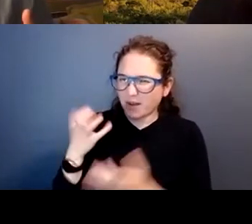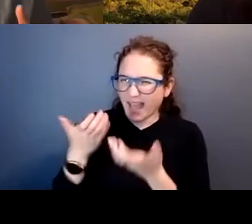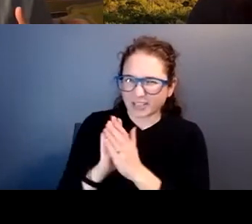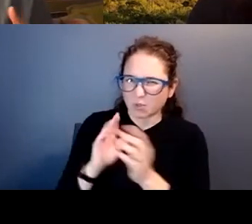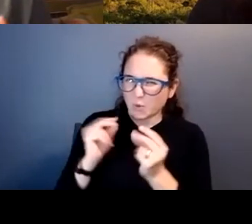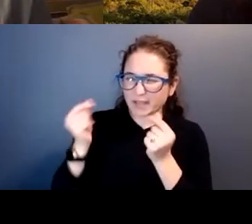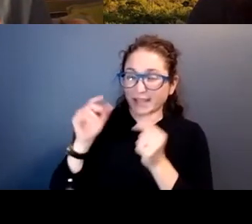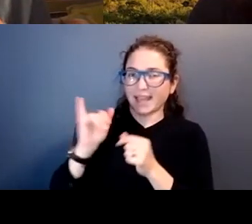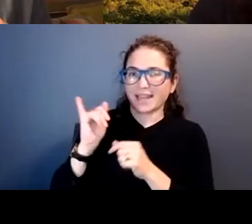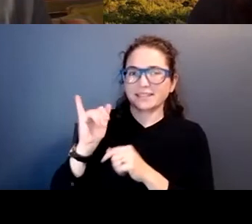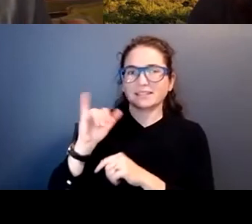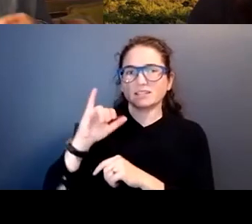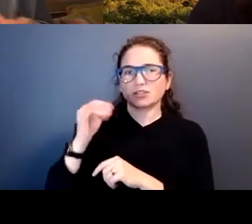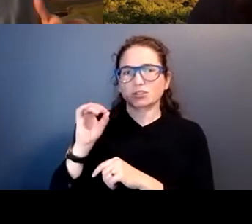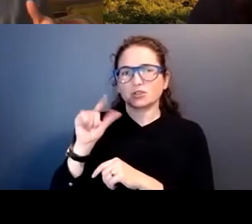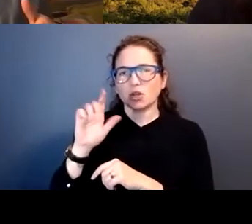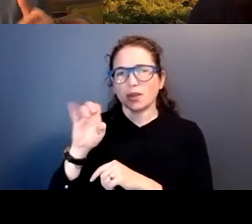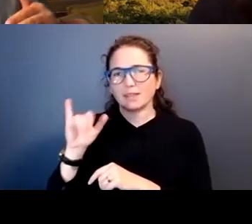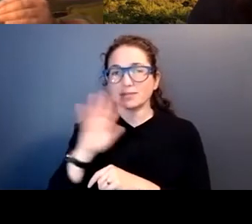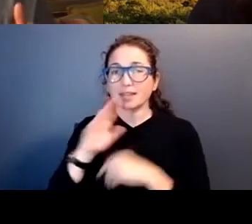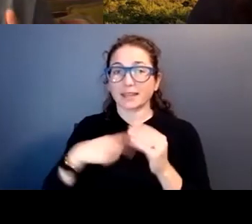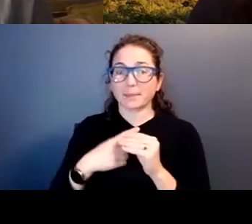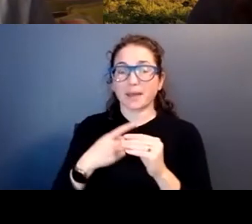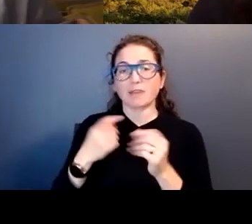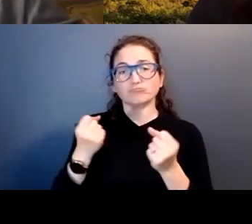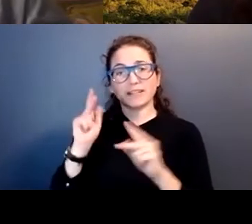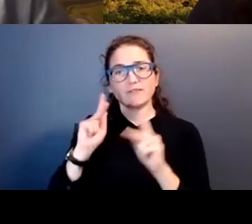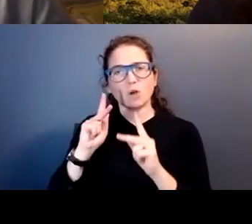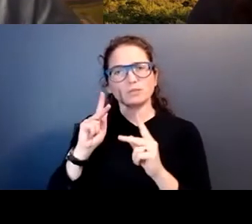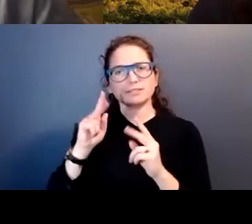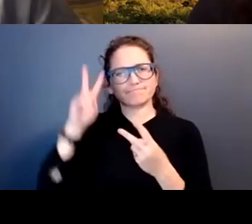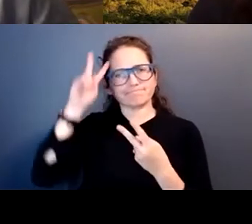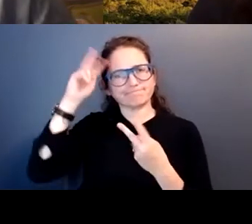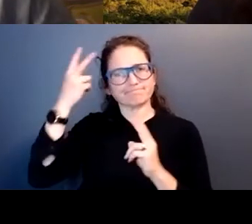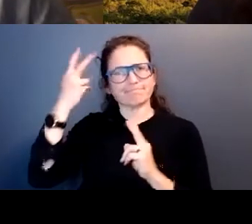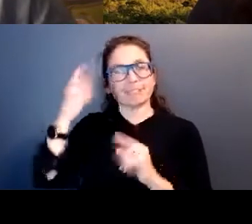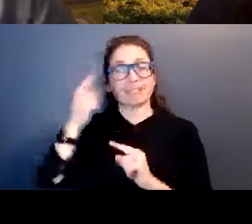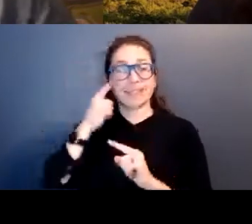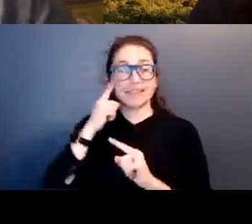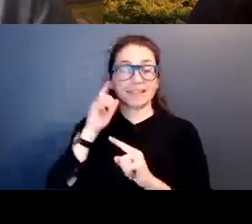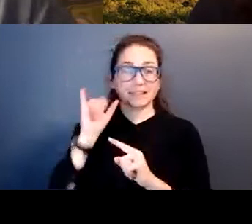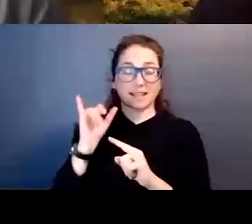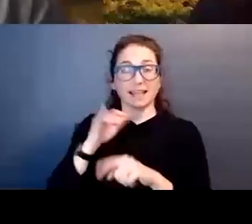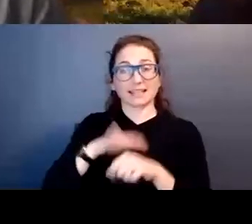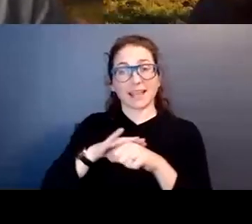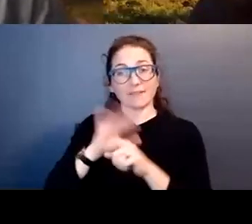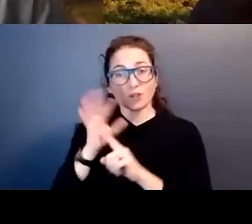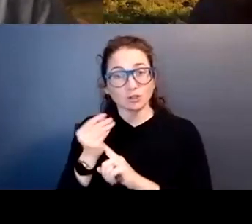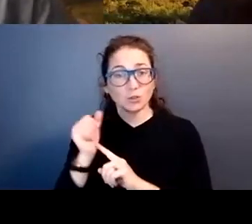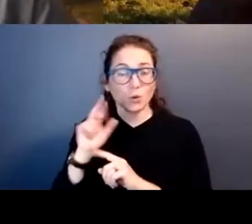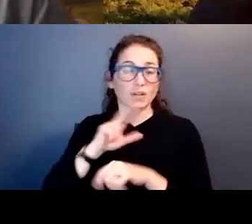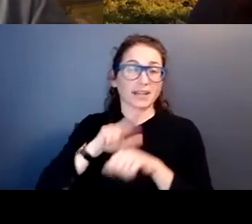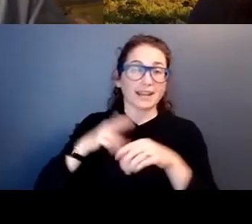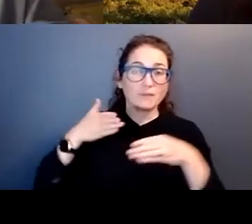as Jolie was talking about many folks have a common misconception that our native culture or our native